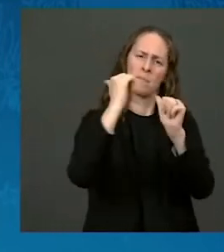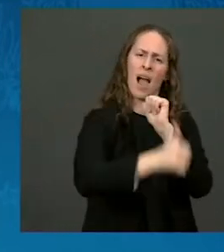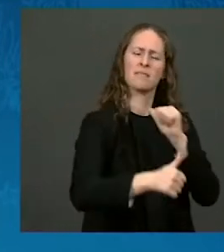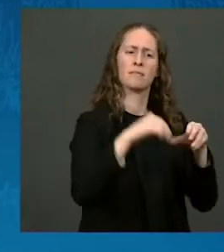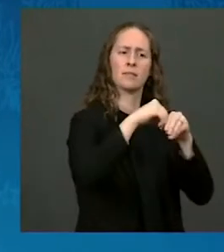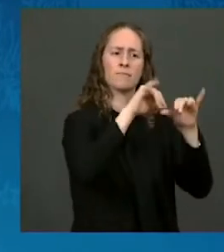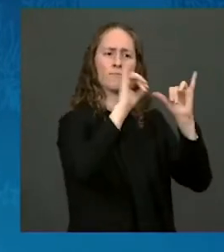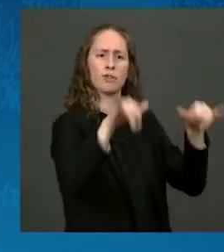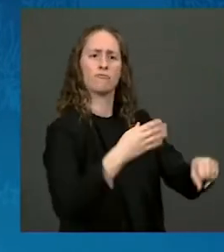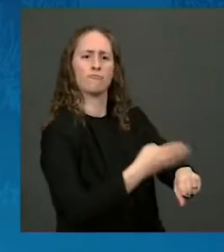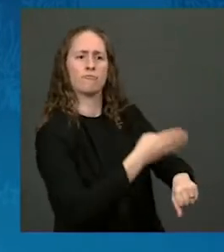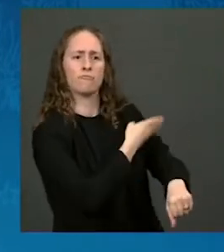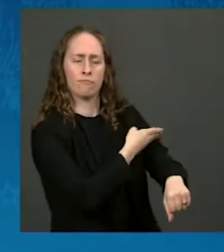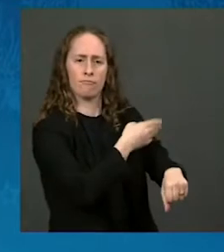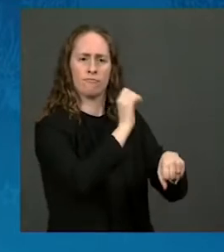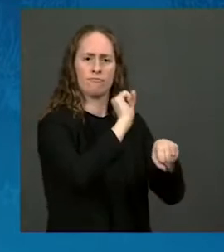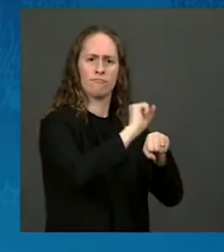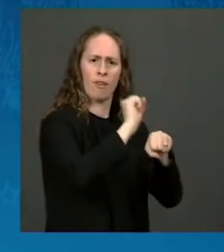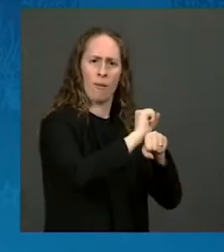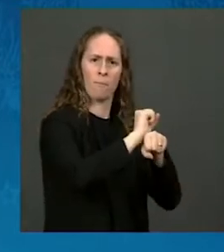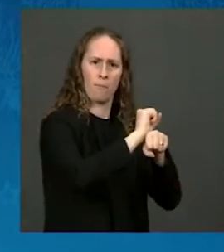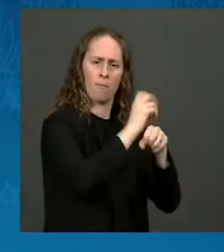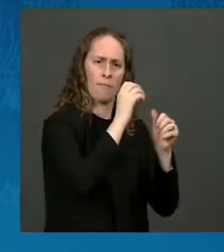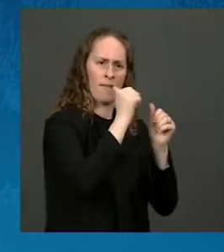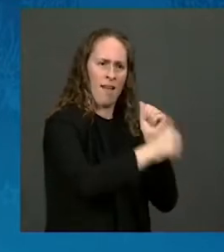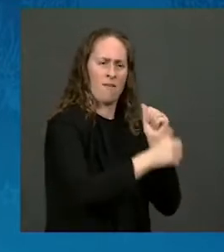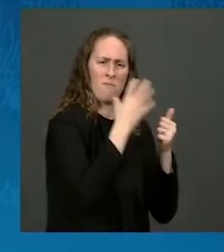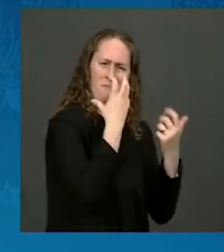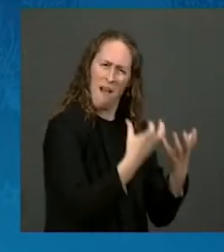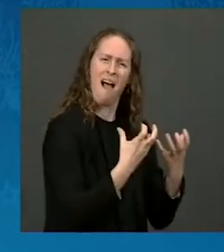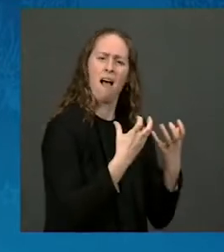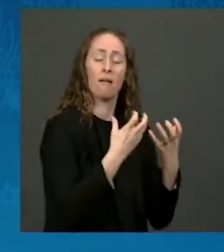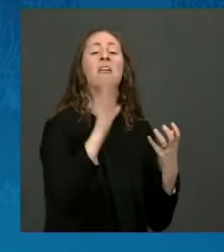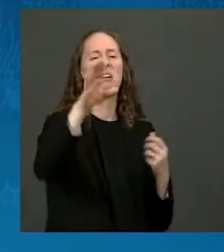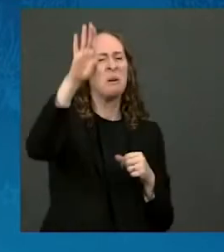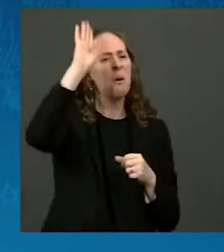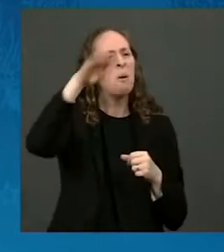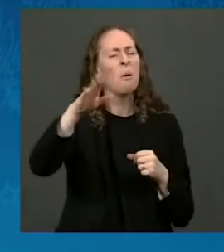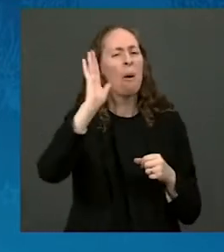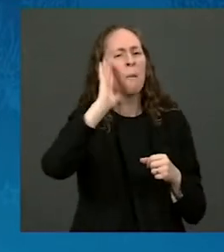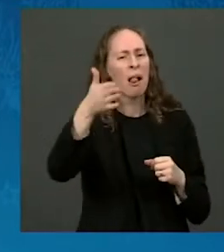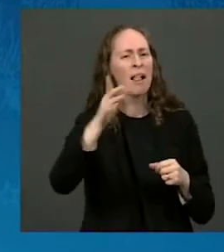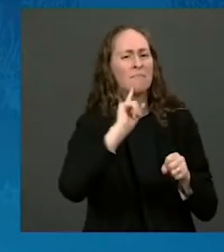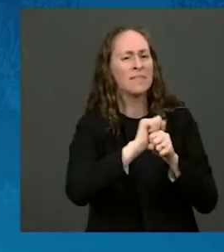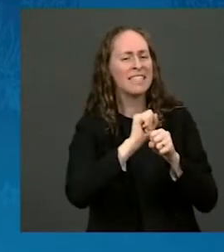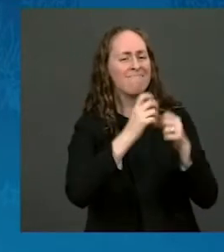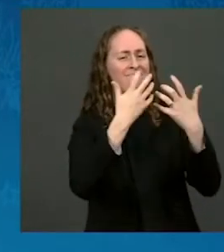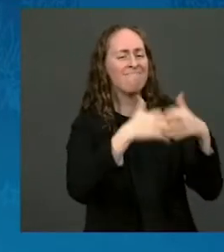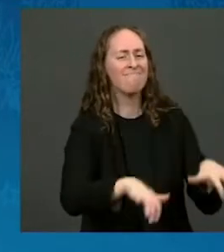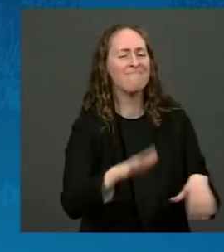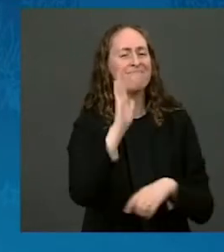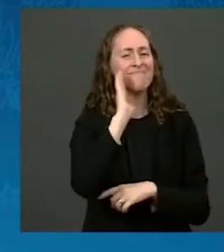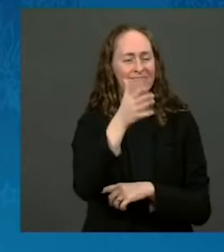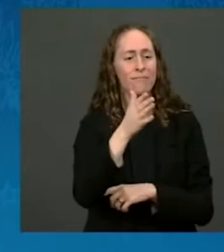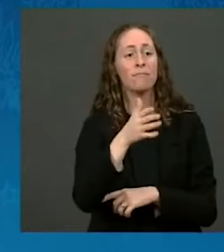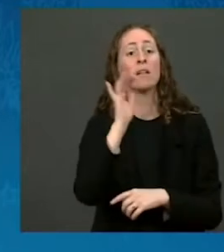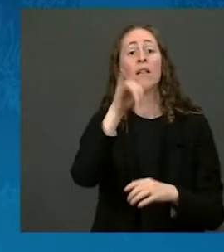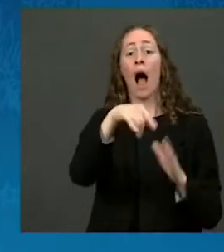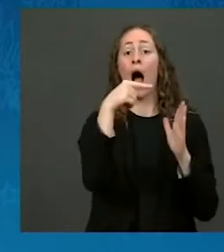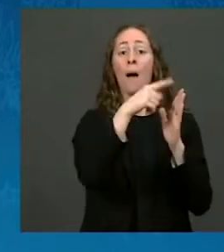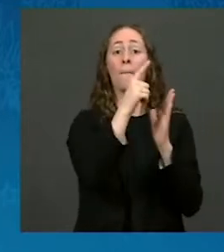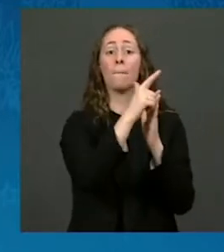Act. And we are confident that we will get it done. This bill represents the largest infrastructure